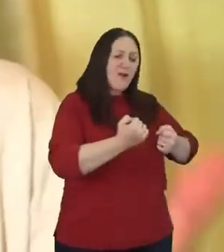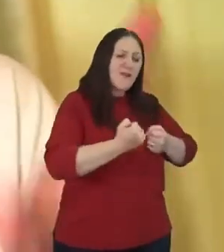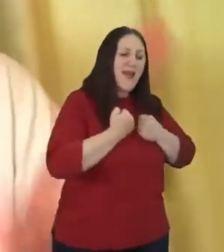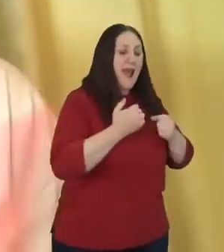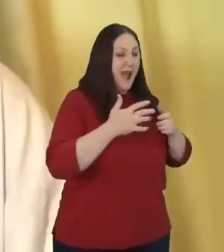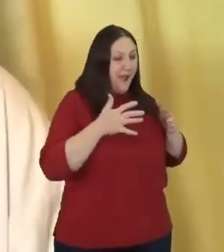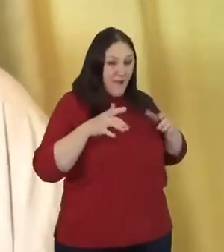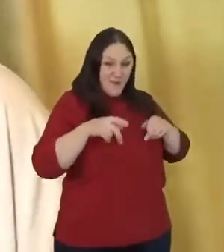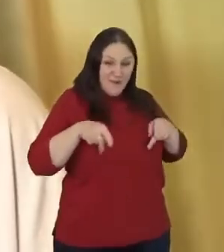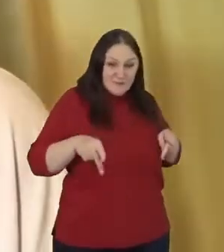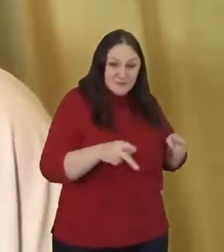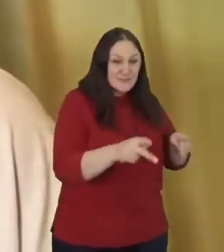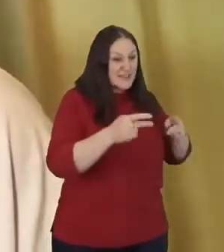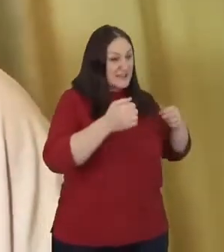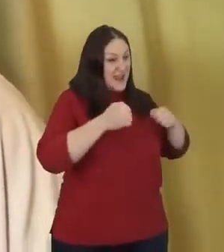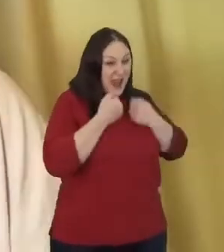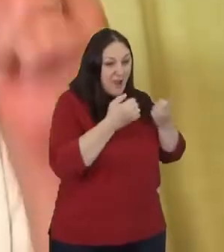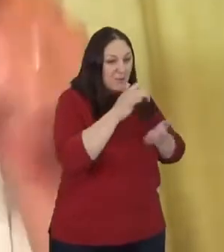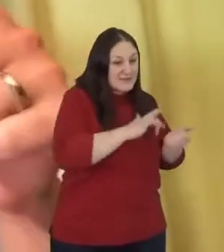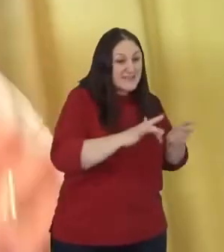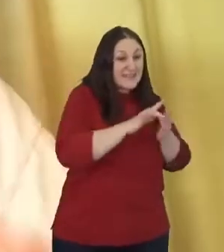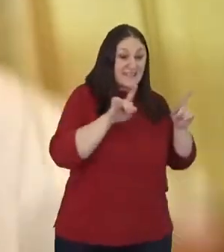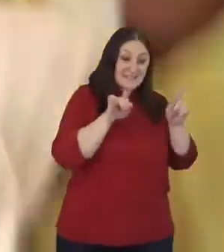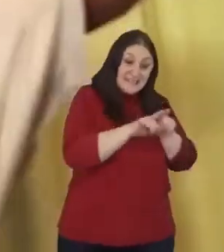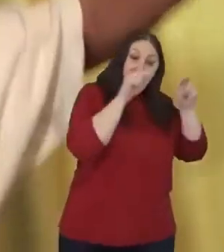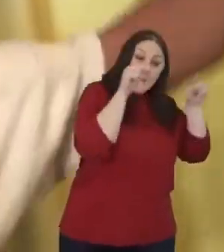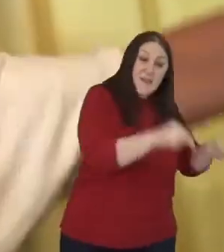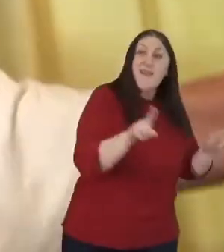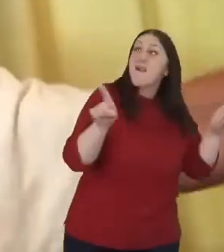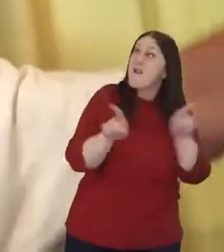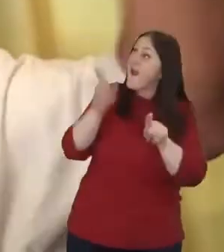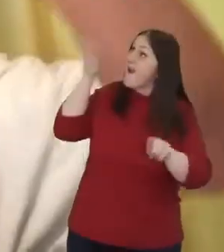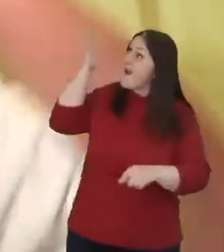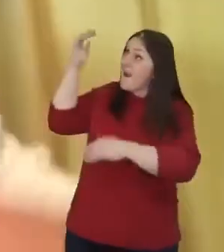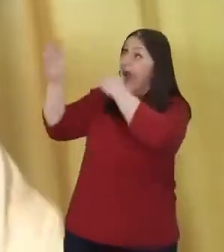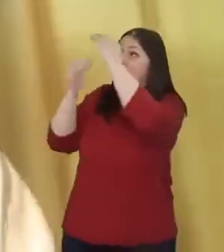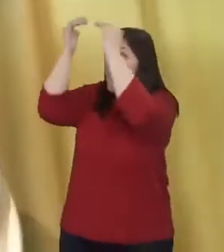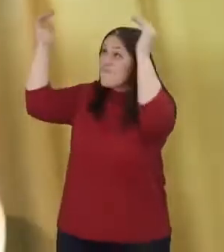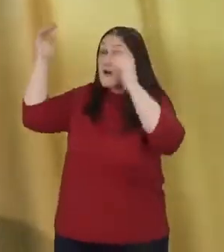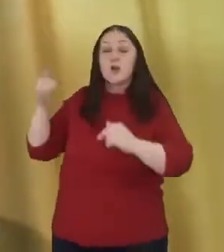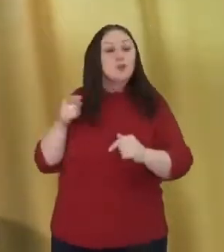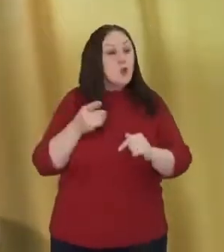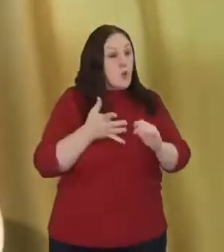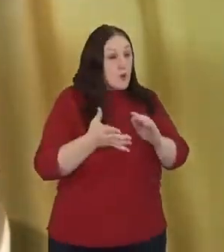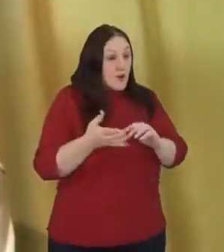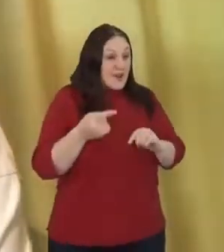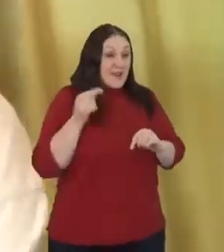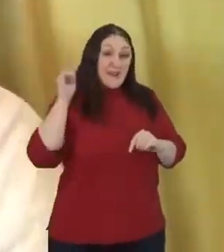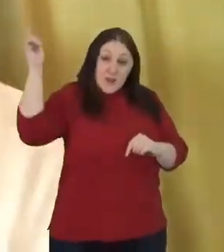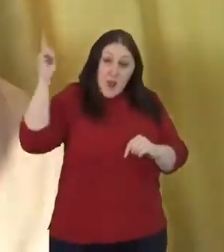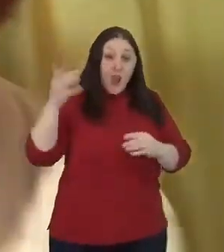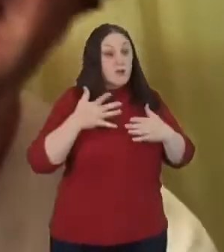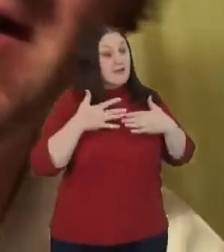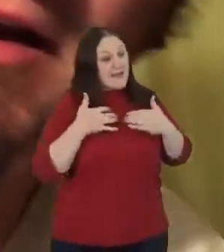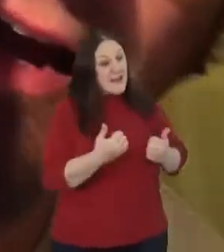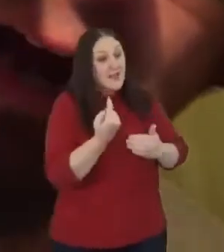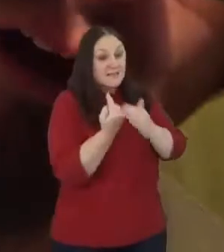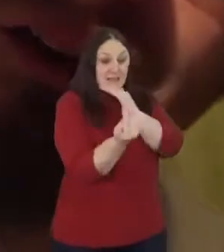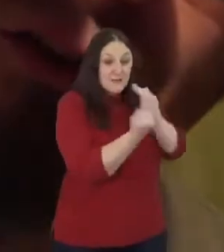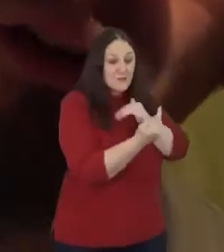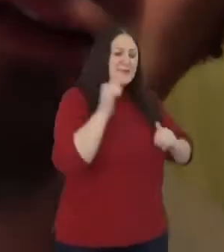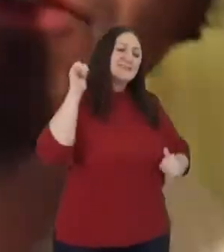city, on earth as it is in heaven. So God is healing individuals. God is also healing